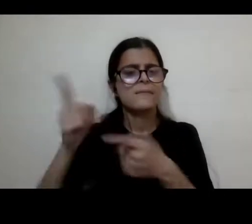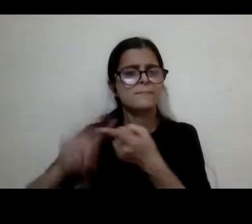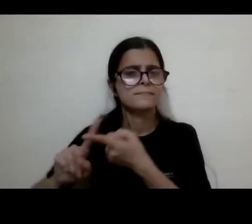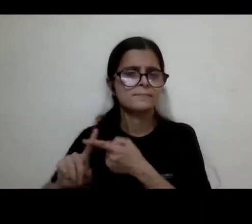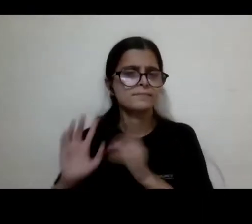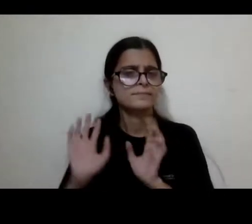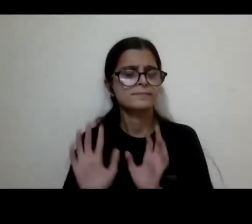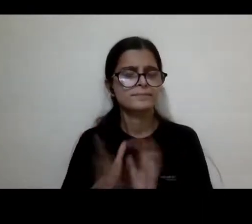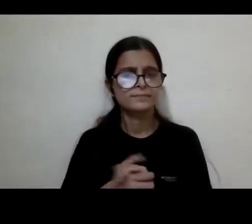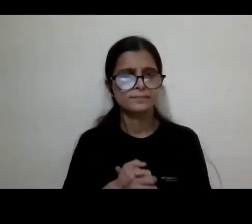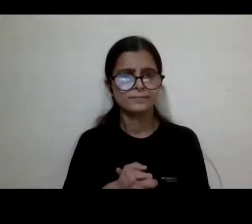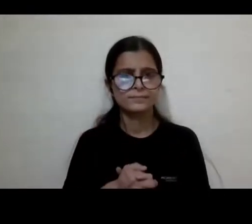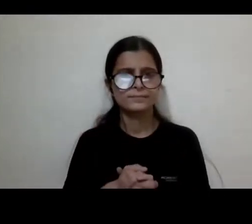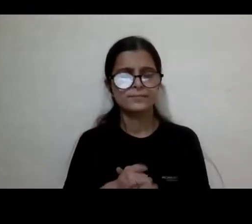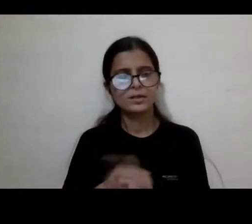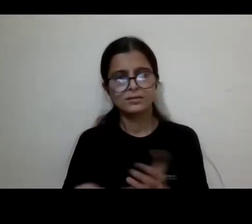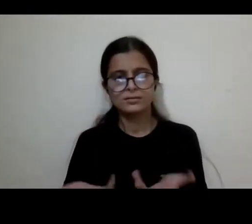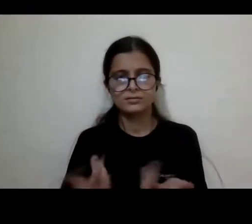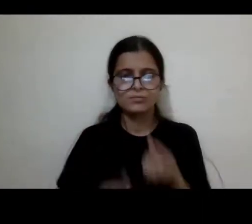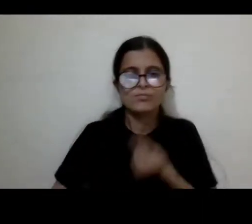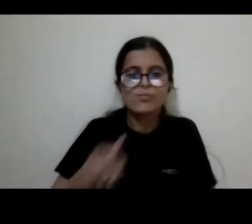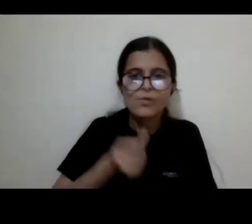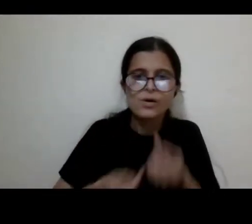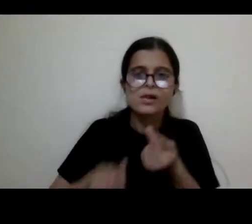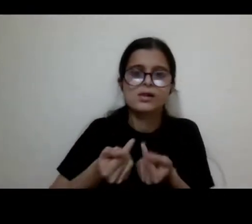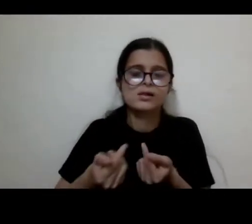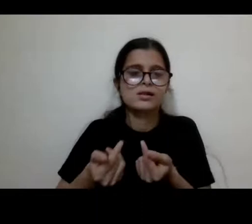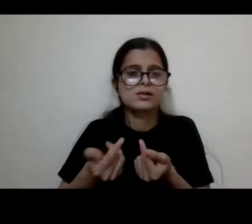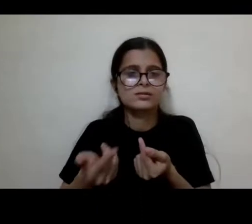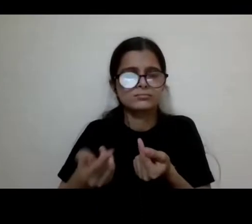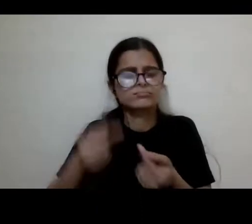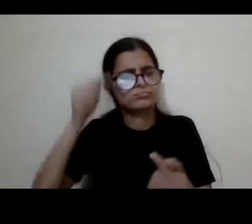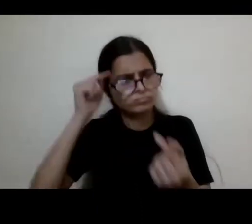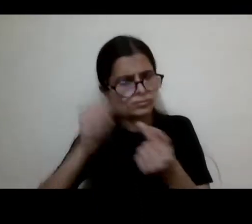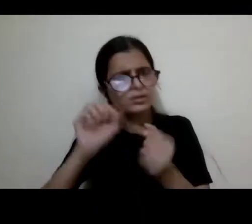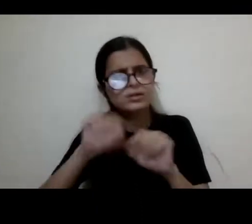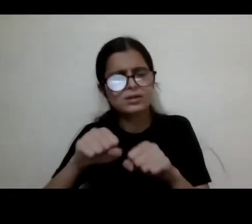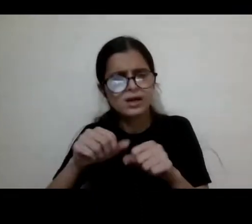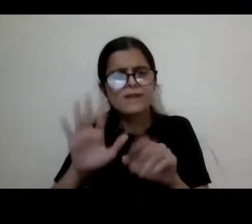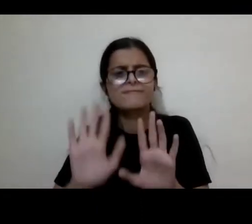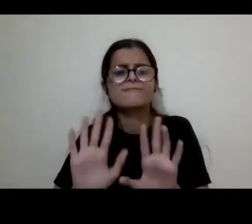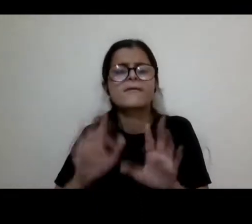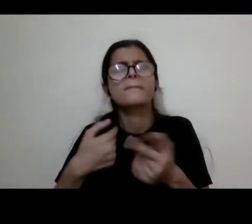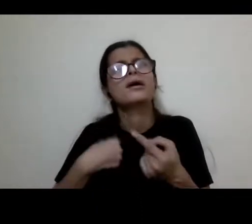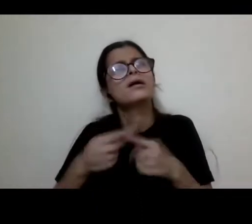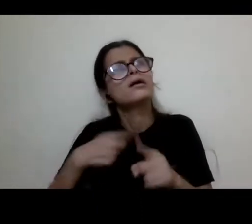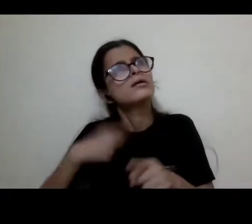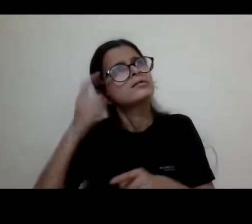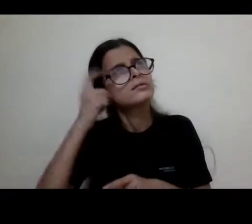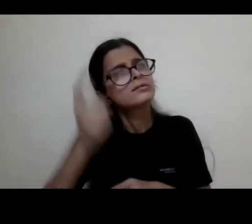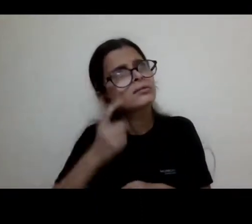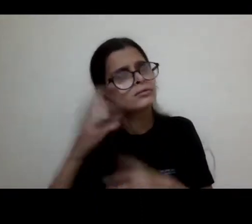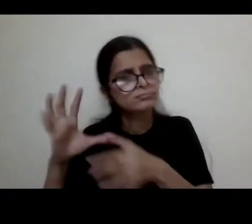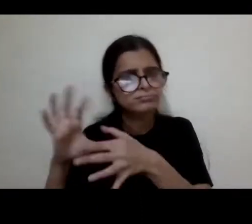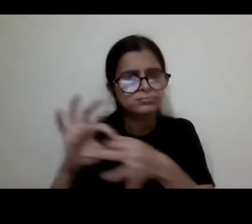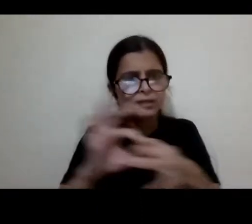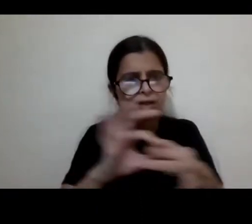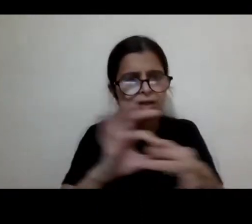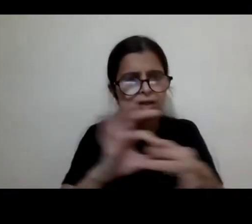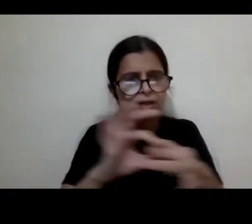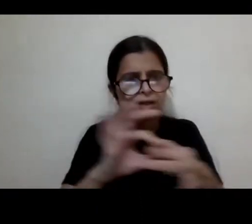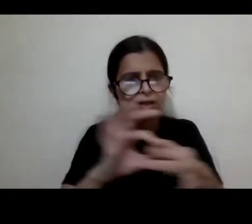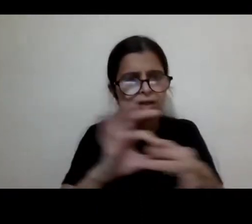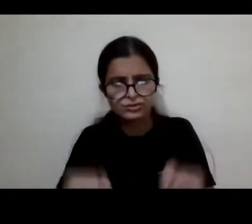identity politics. And so that's one aspect of it, but I, but I do think that, uh, linking, uh, you know, literary structures